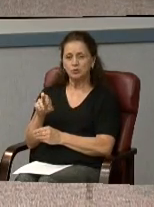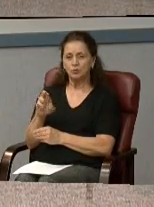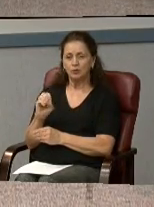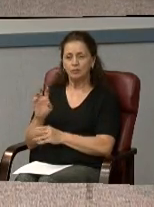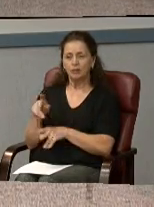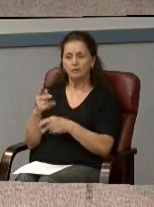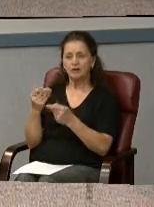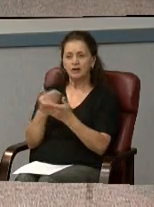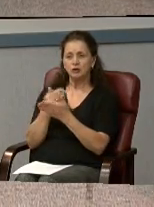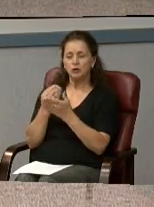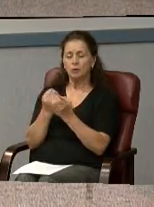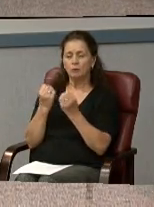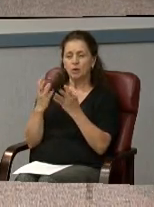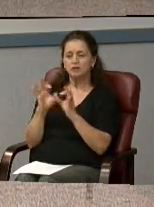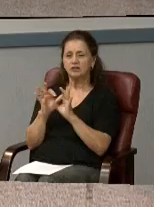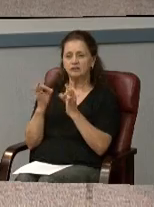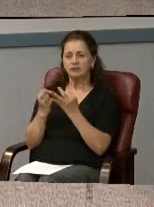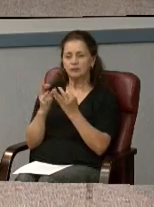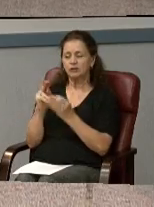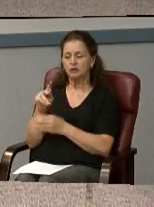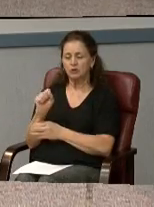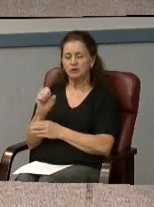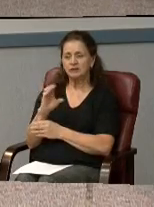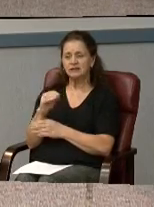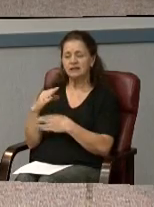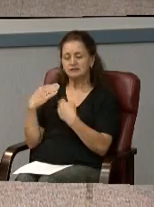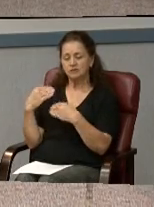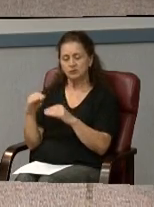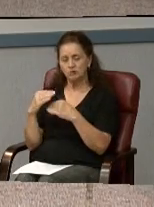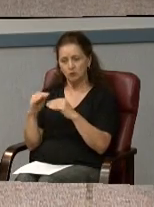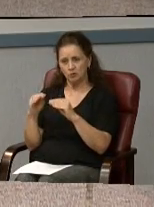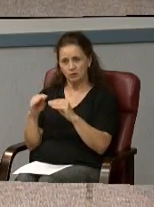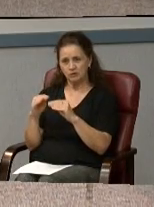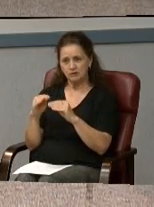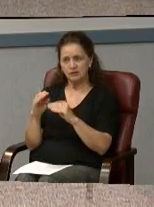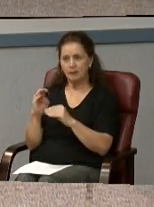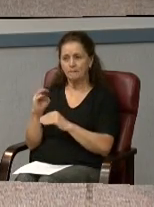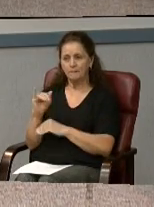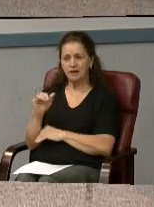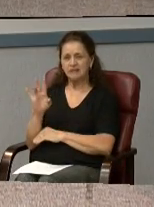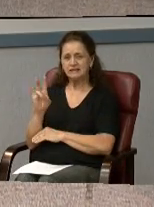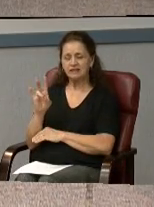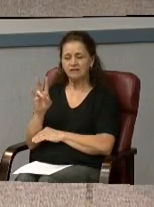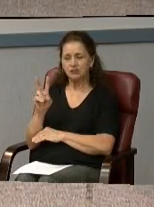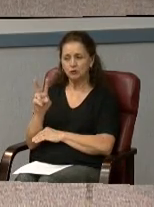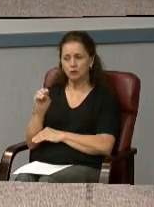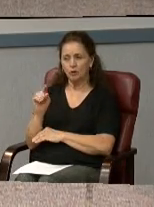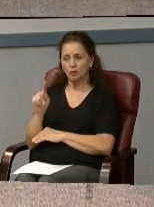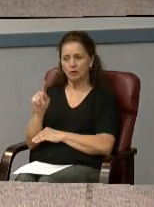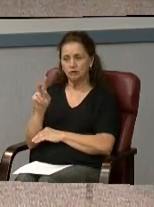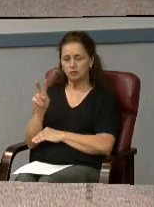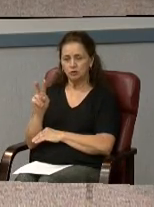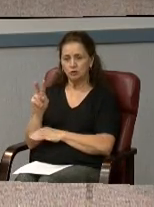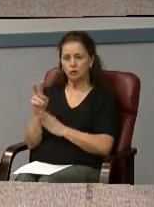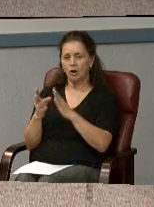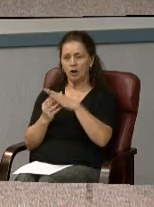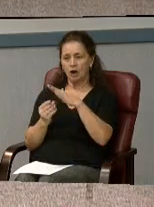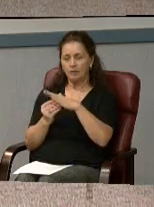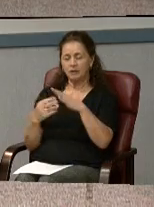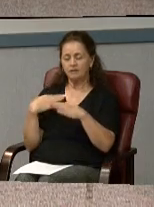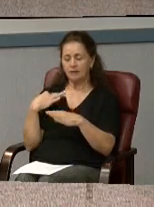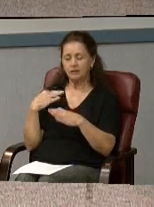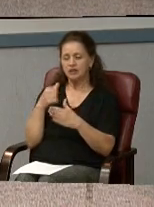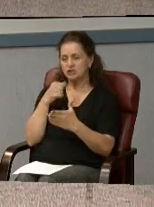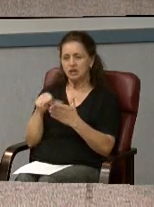new multifamily units and retail commercial space. On May 7, 2012, a copy of the application letter was sent